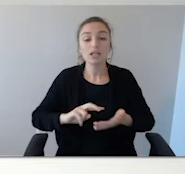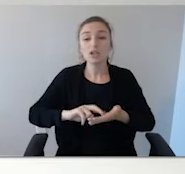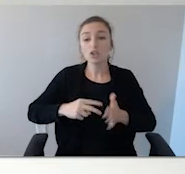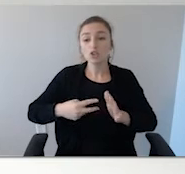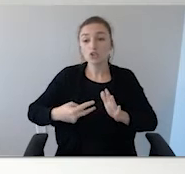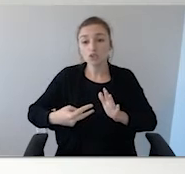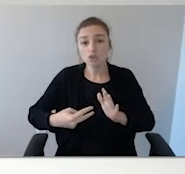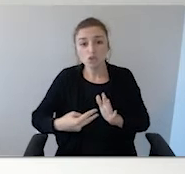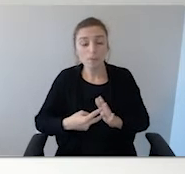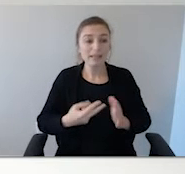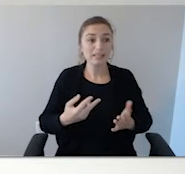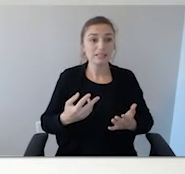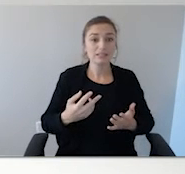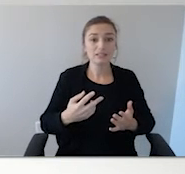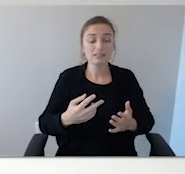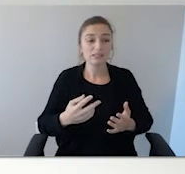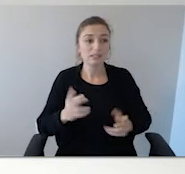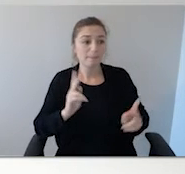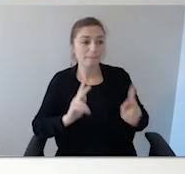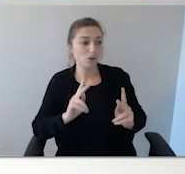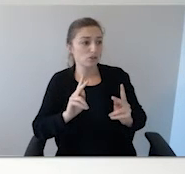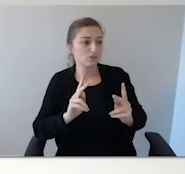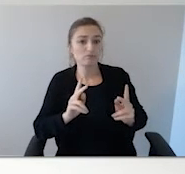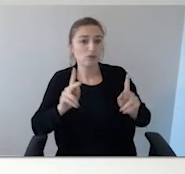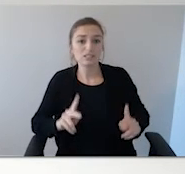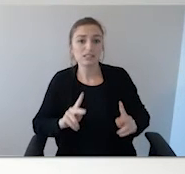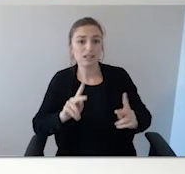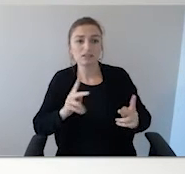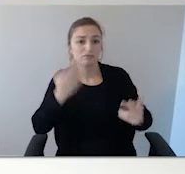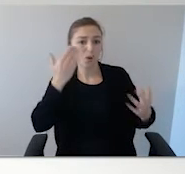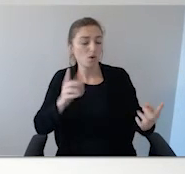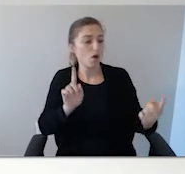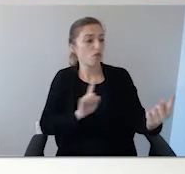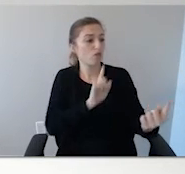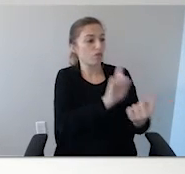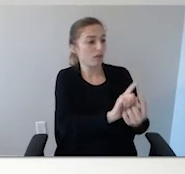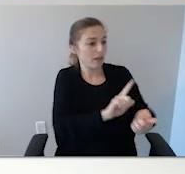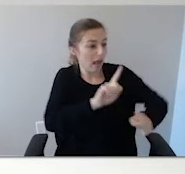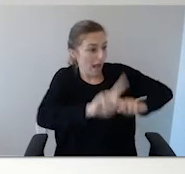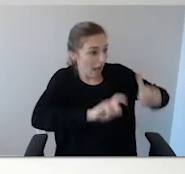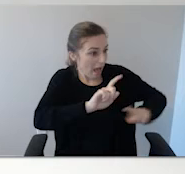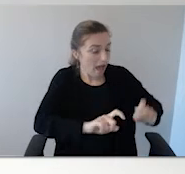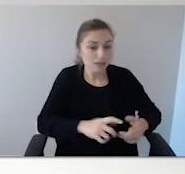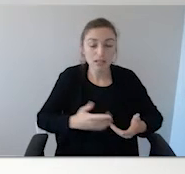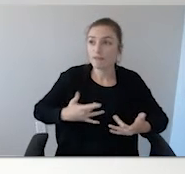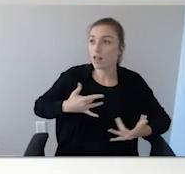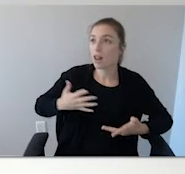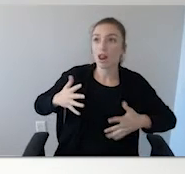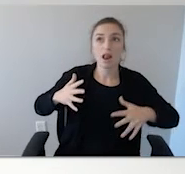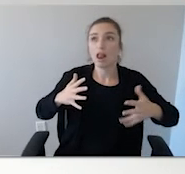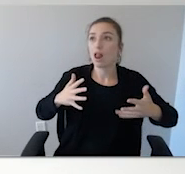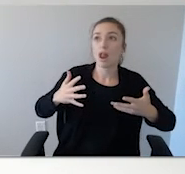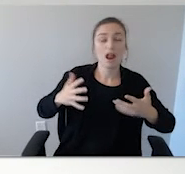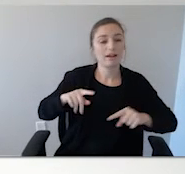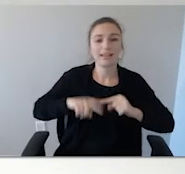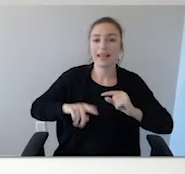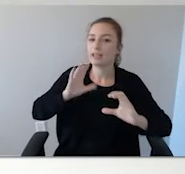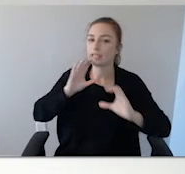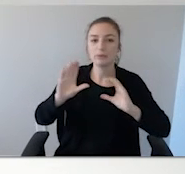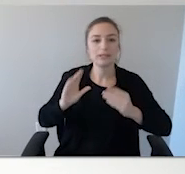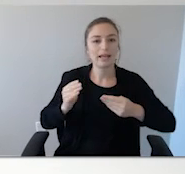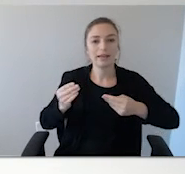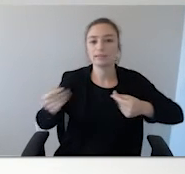to unfamiliar people. So, the language impairment might prevent them being able to successfully